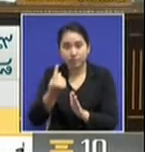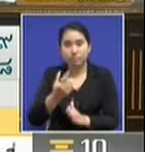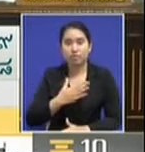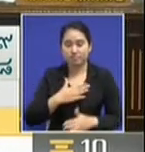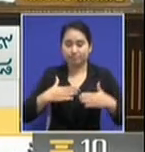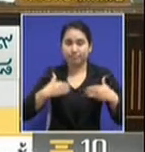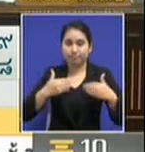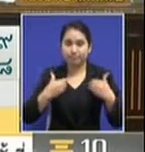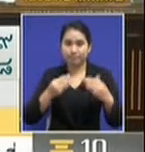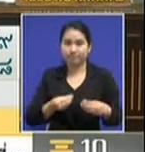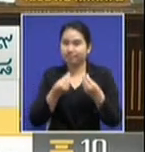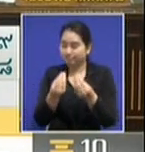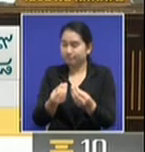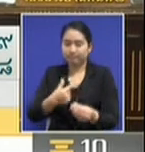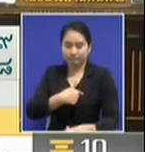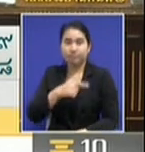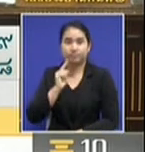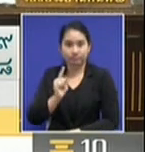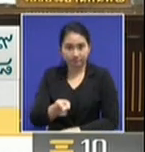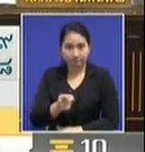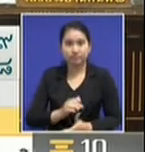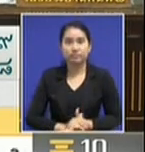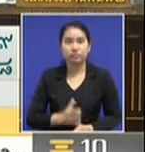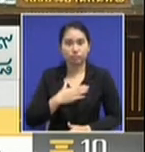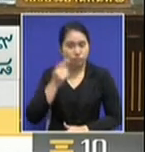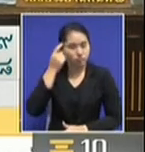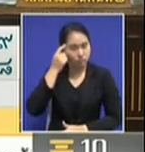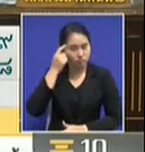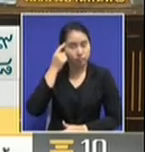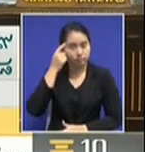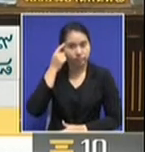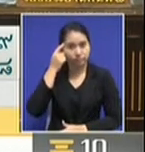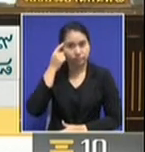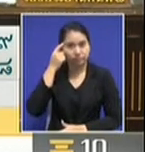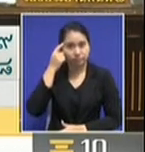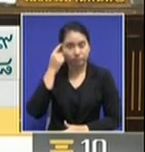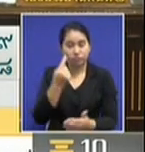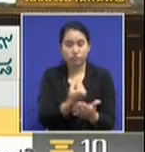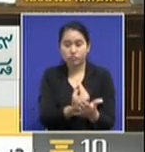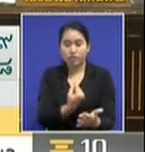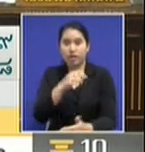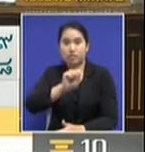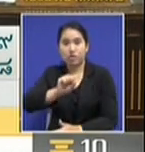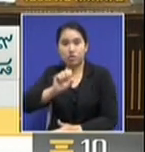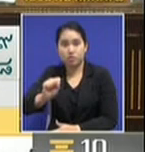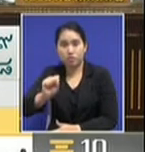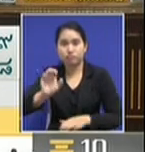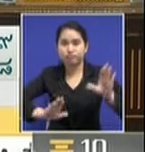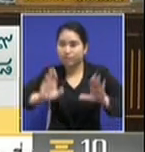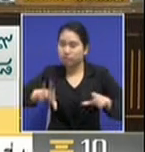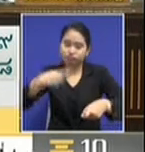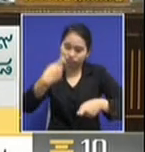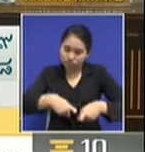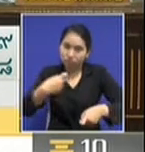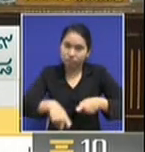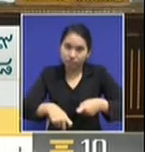media platforms, as well as at the party meetings. And last night, official meetings of the joint between